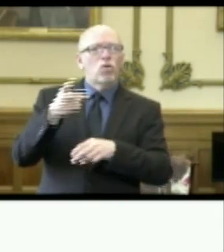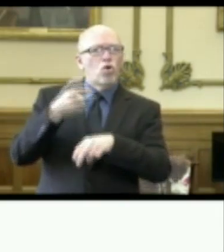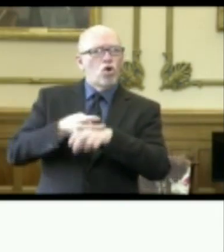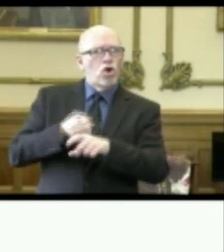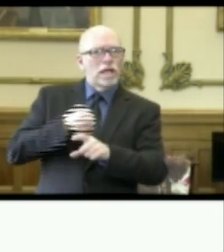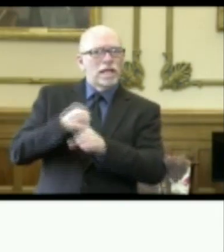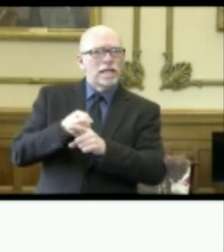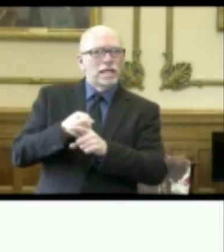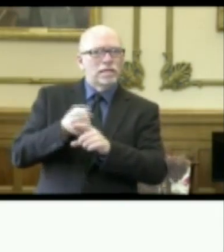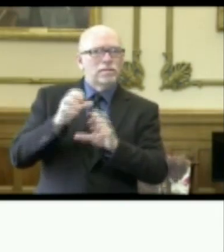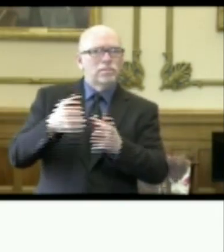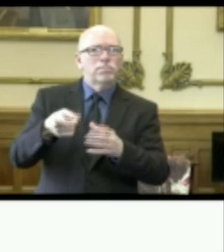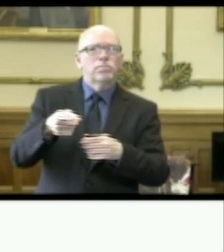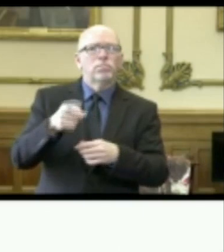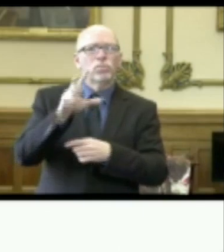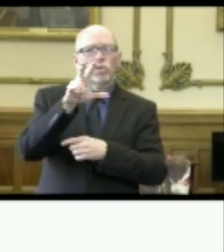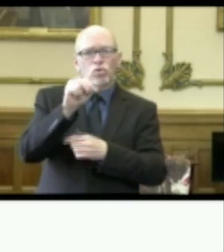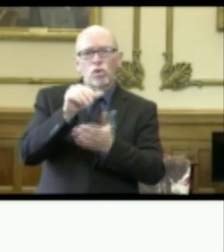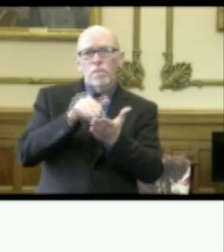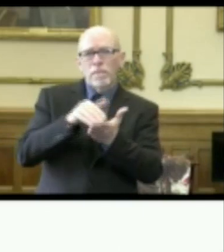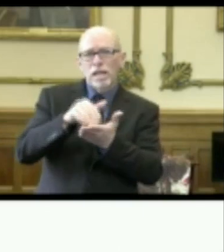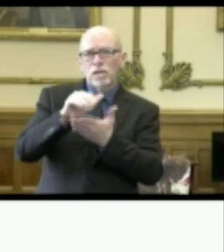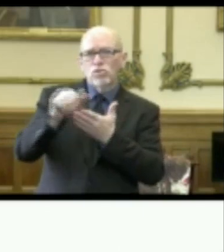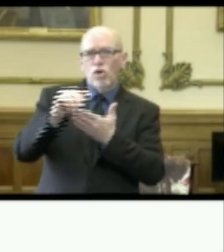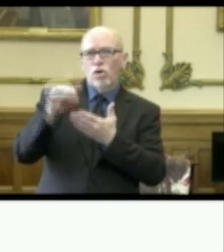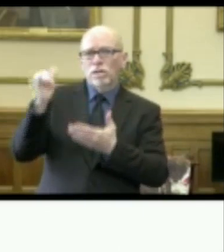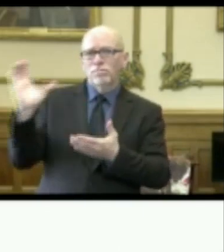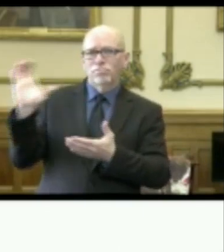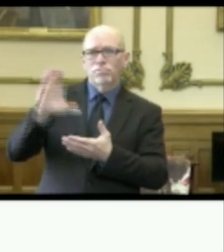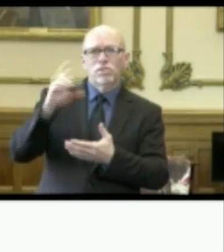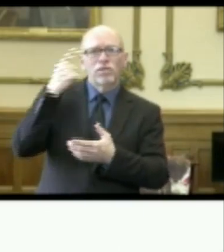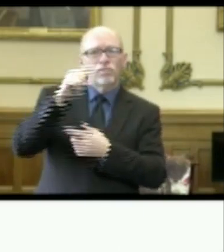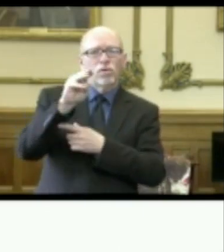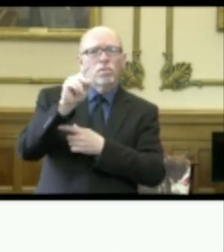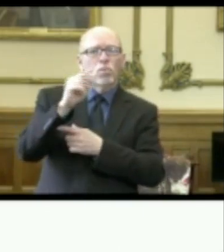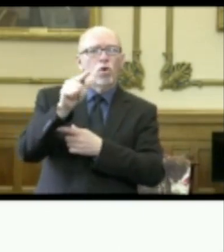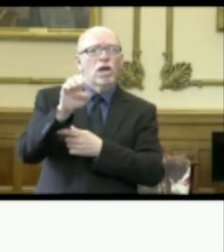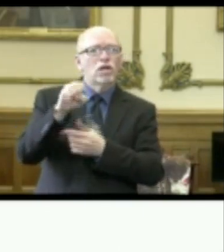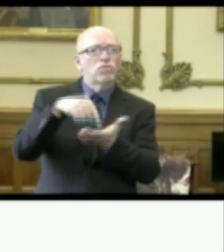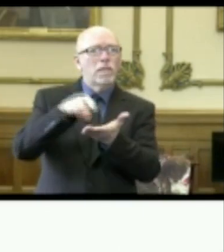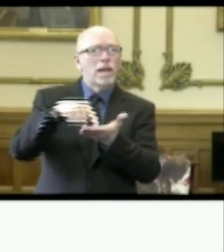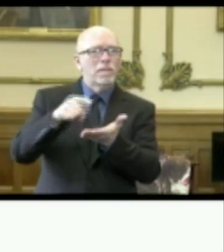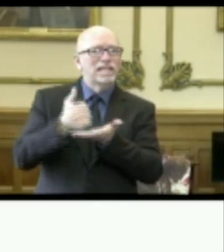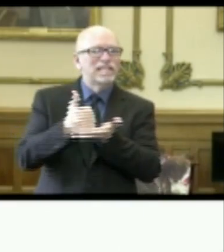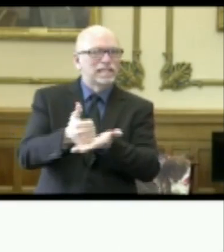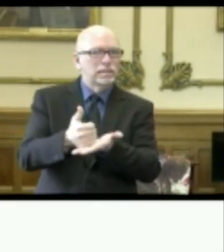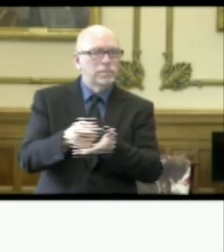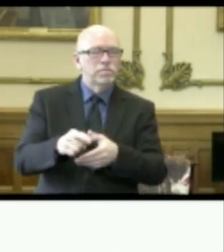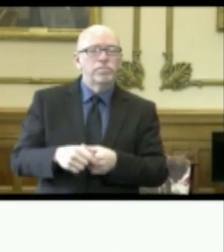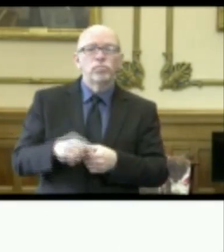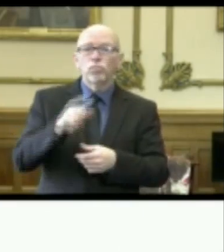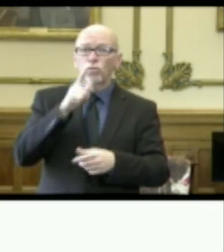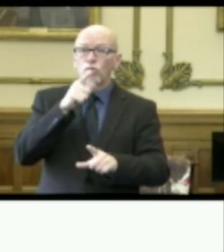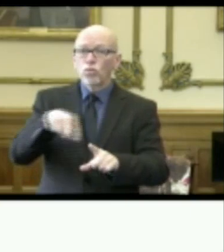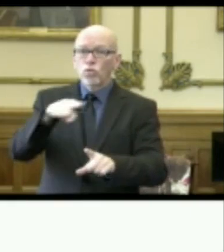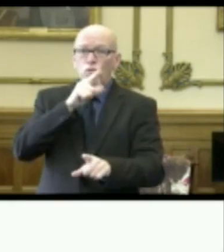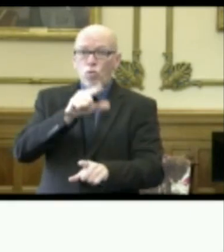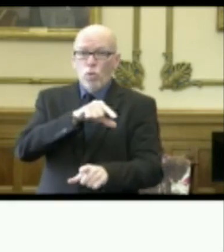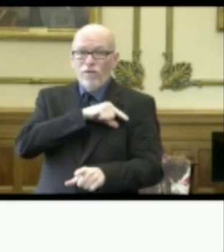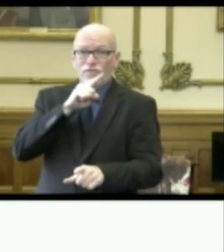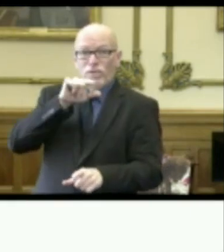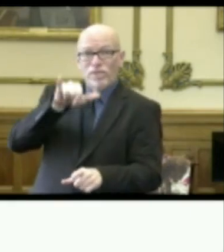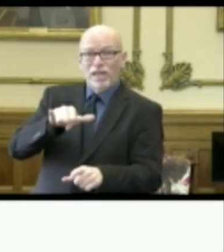fund, up to $30 million available for mortgage payment assistance. Qualified Hoosier homeowners